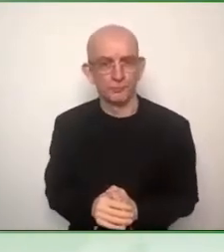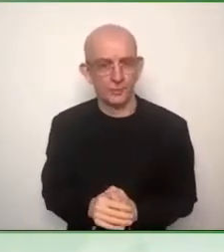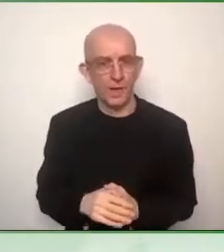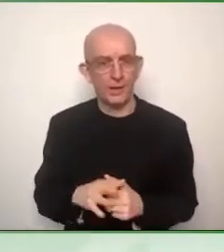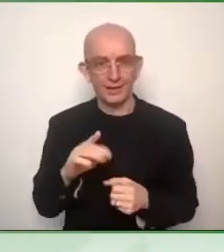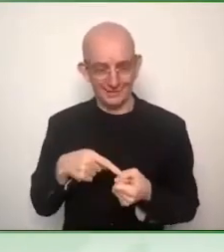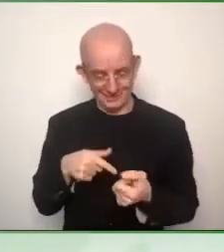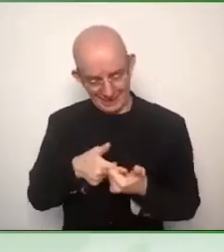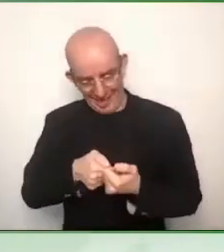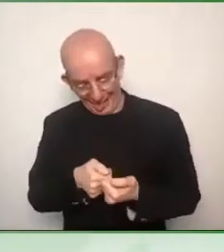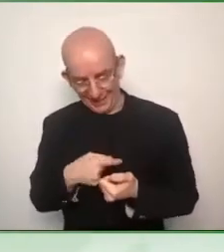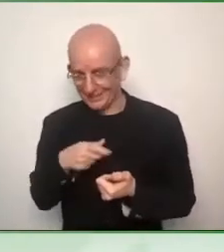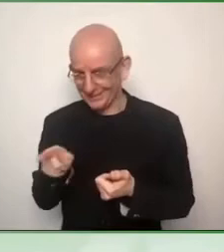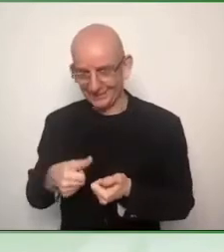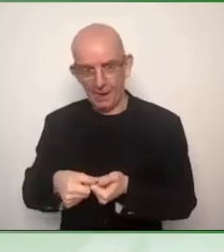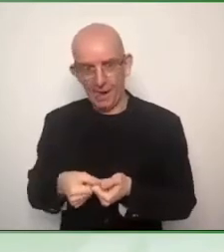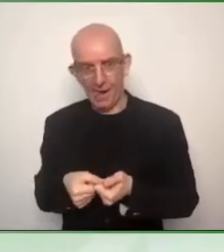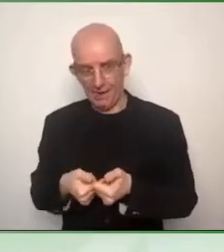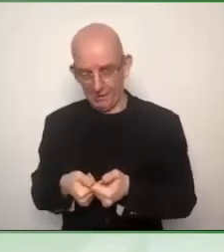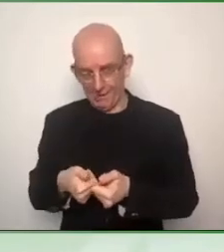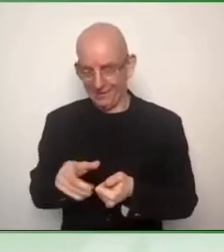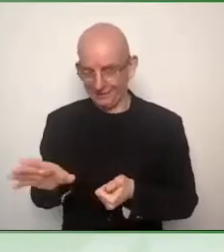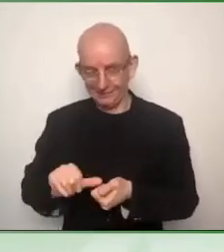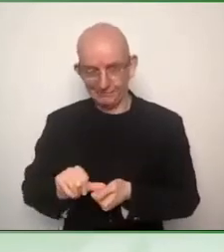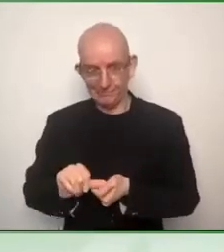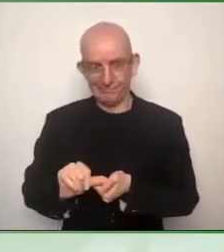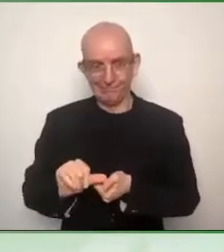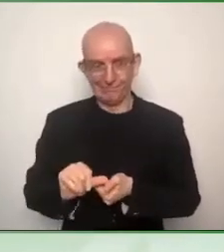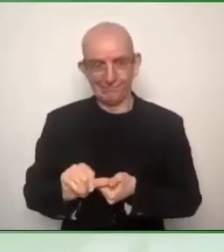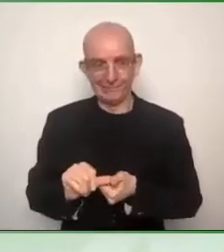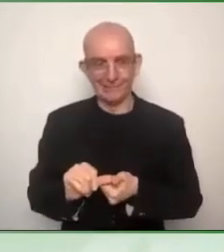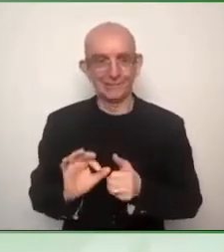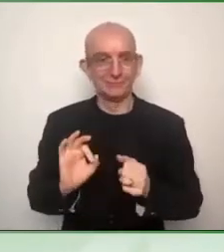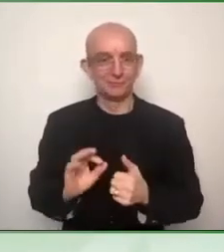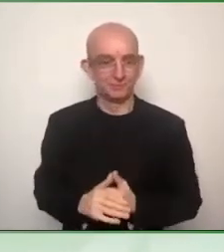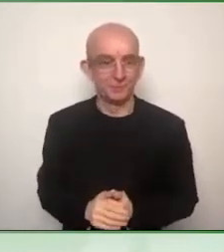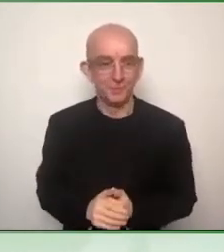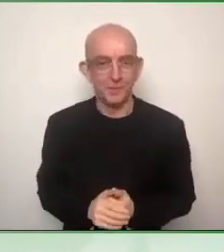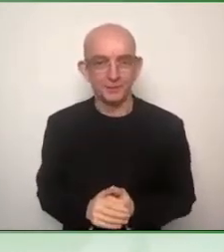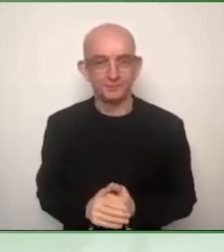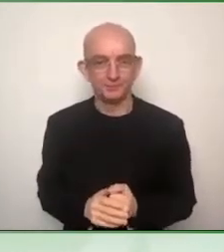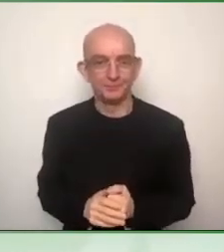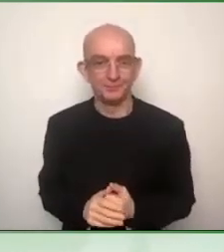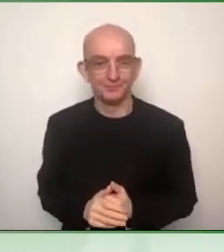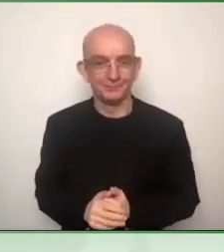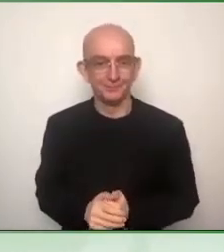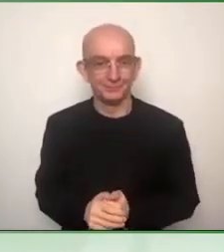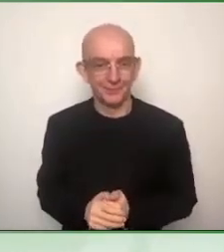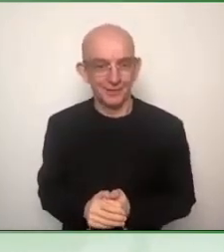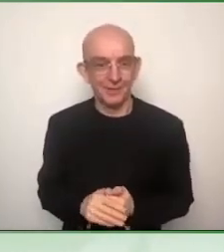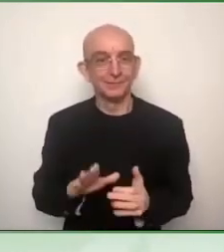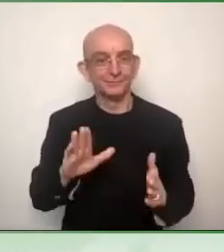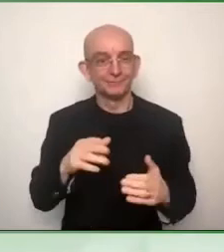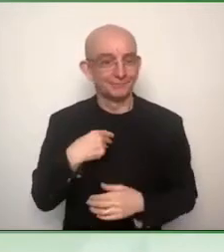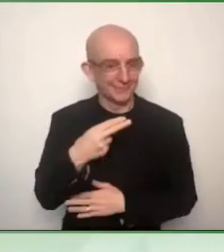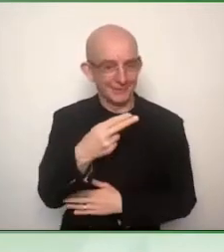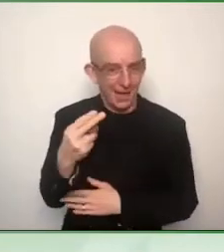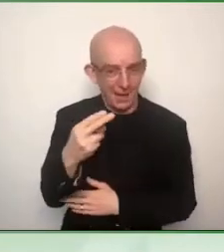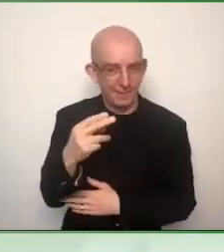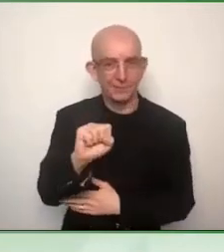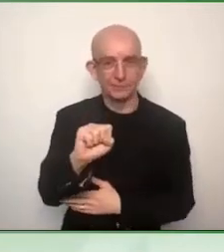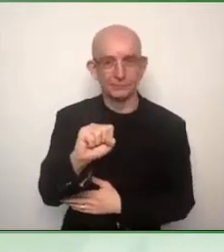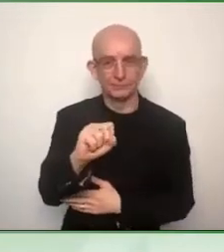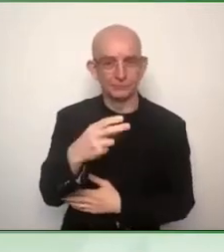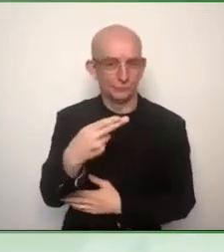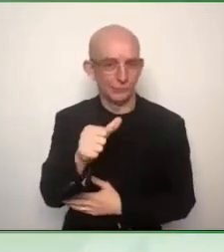I joined Amazon fairly recently in October, but I've been working in the field of